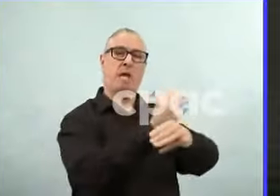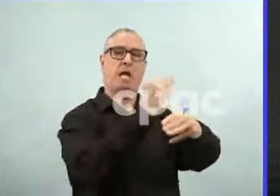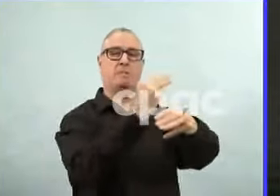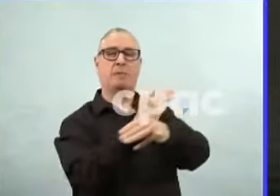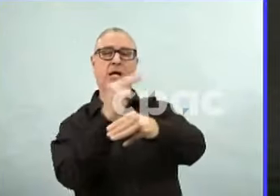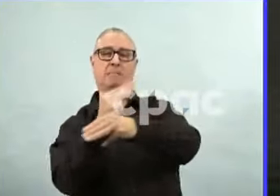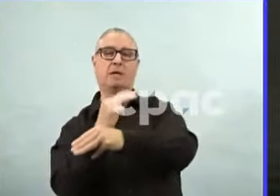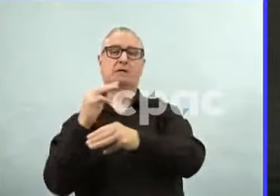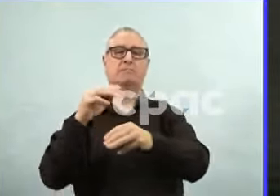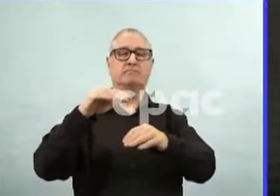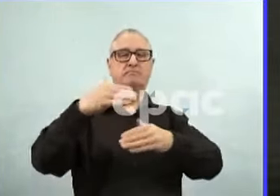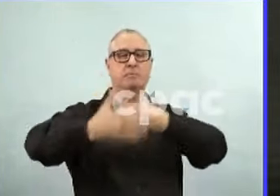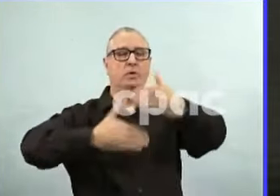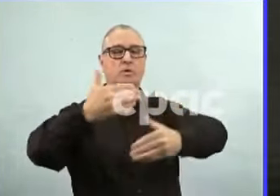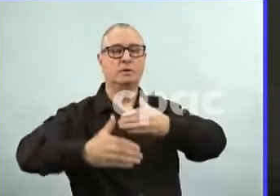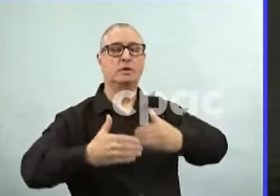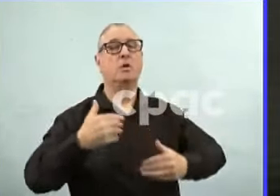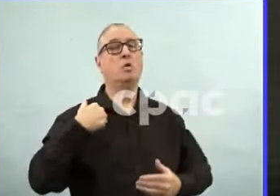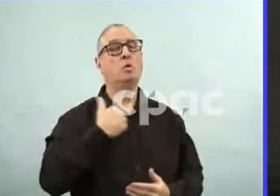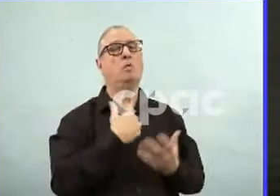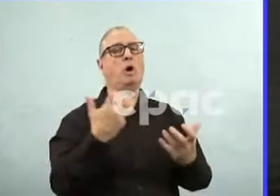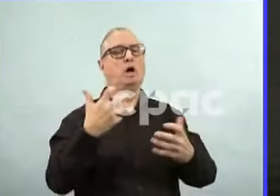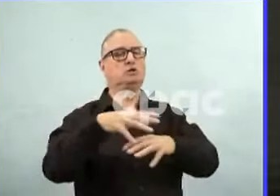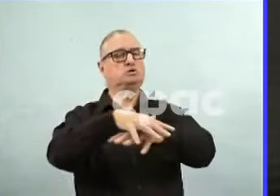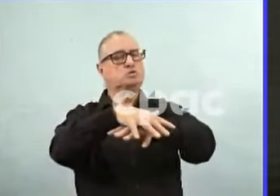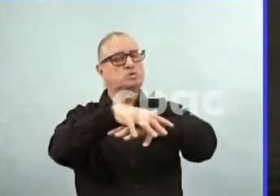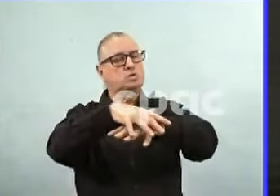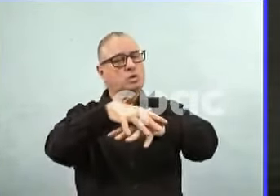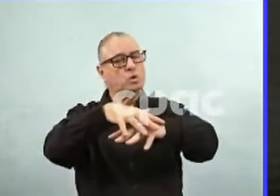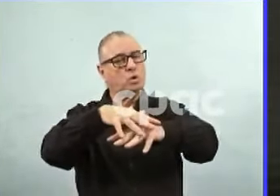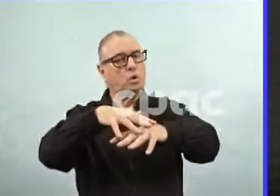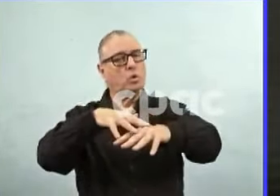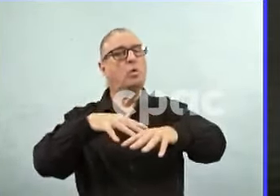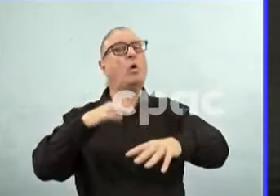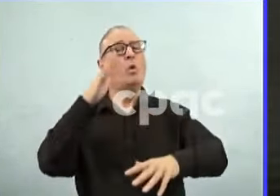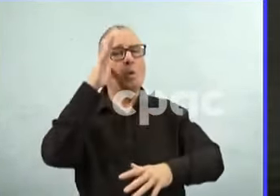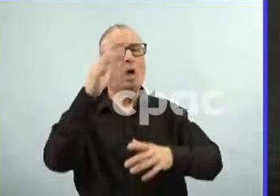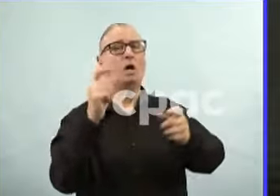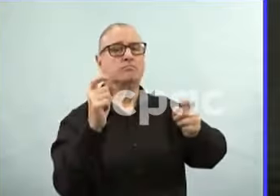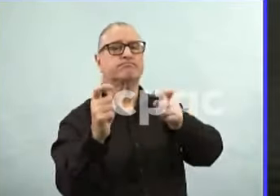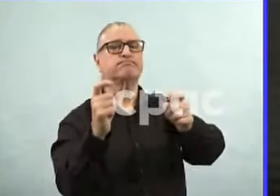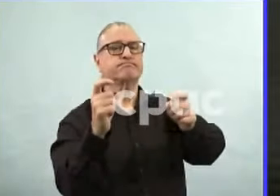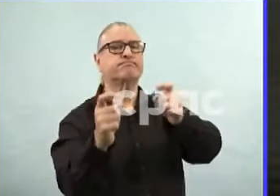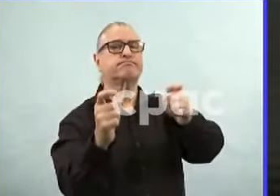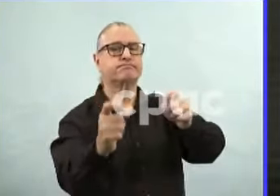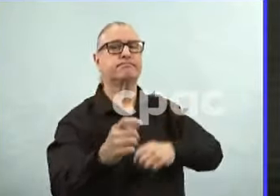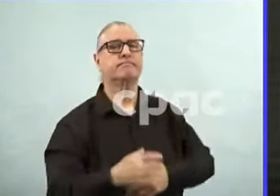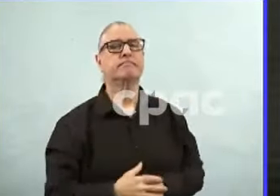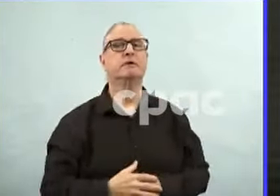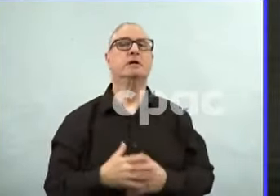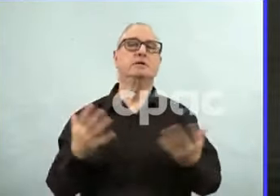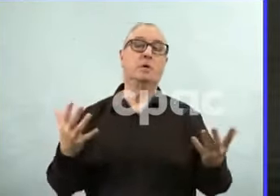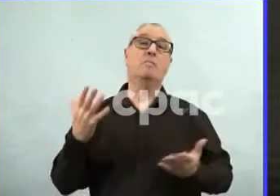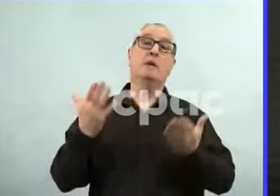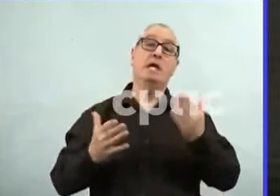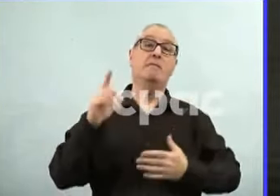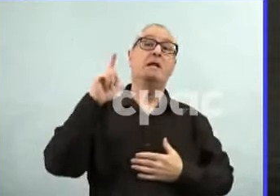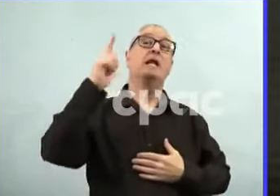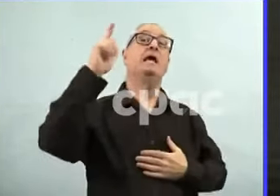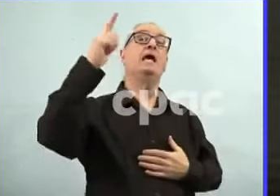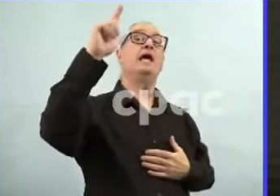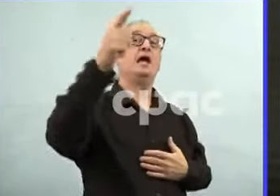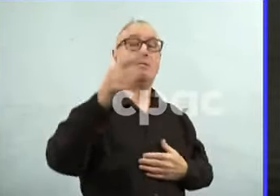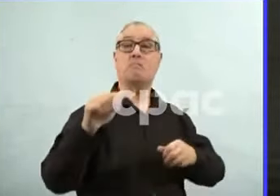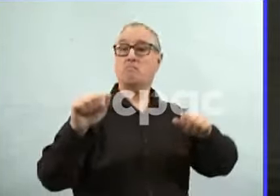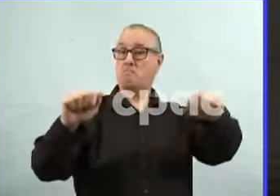Manitobans. And POV will be one of those things as well. Not at the present time. But we are looking at that and understanding what potentially might those impacts be.